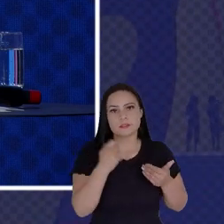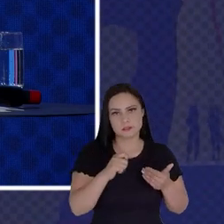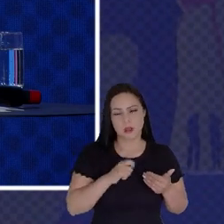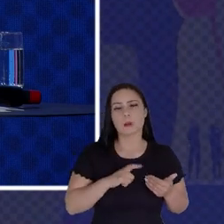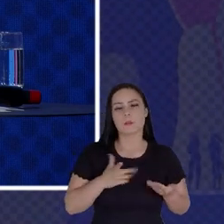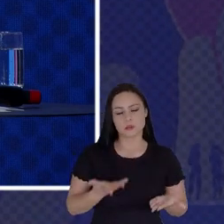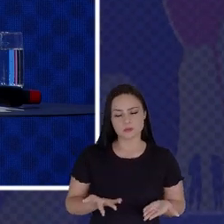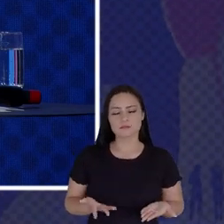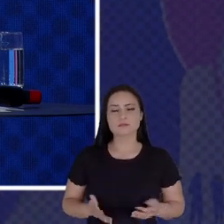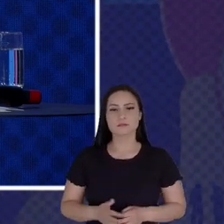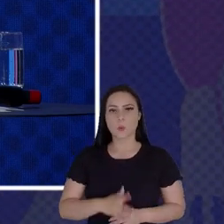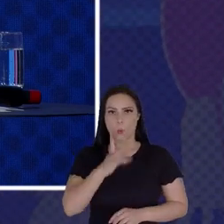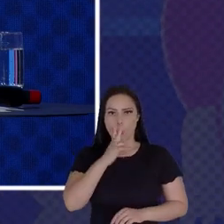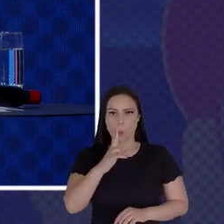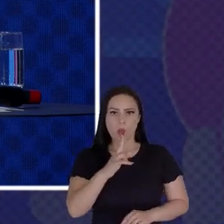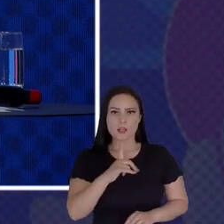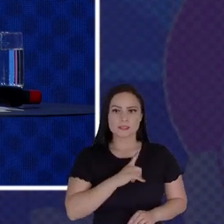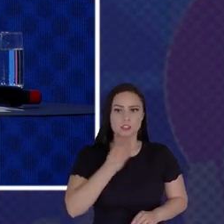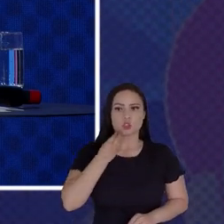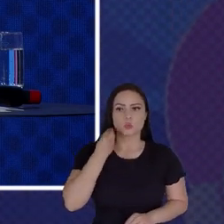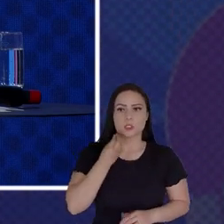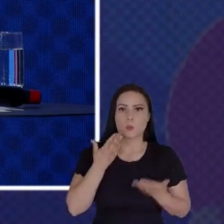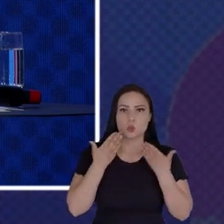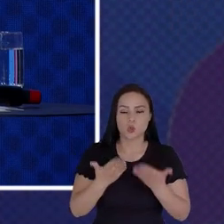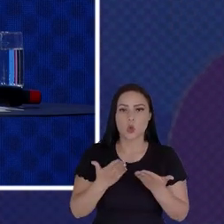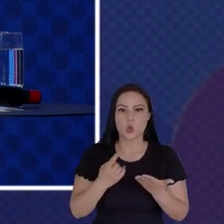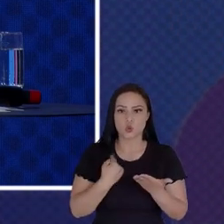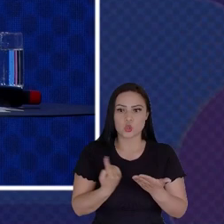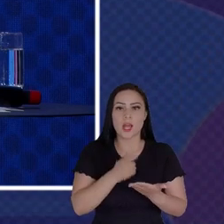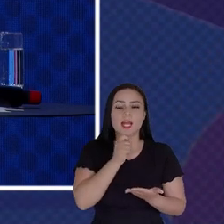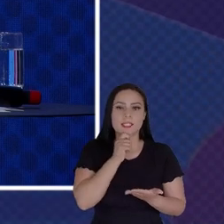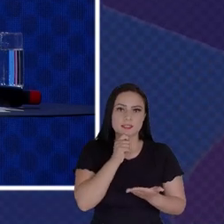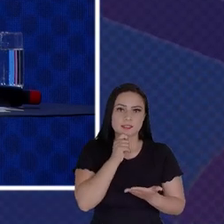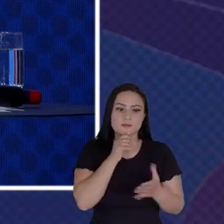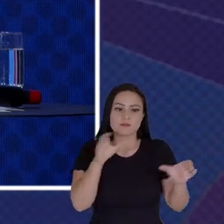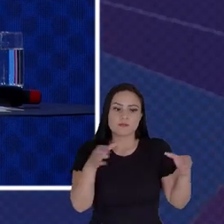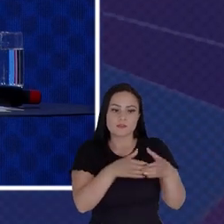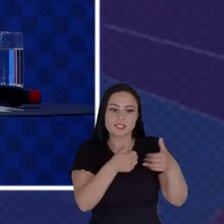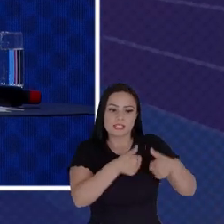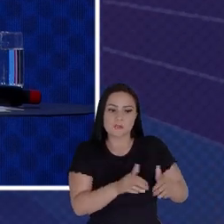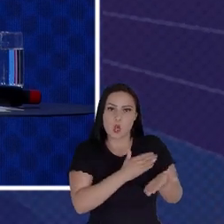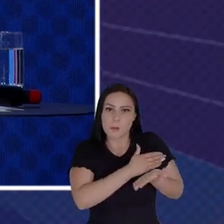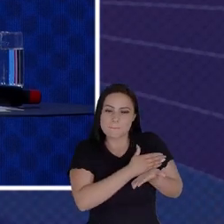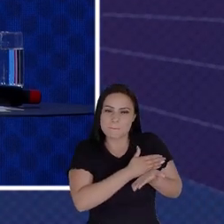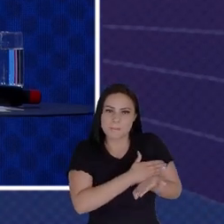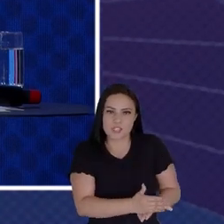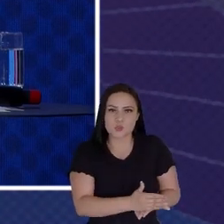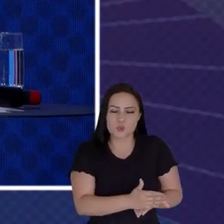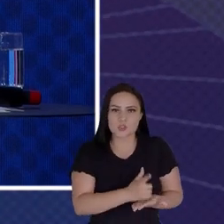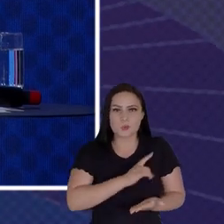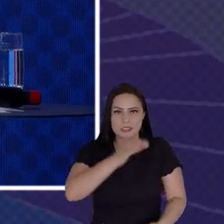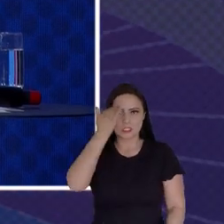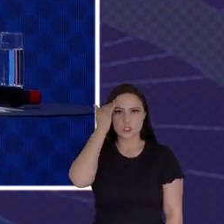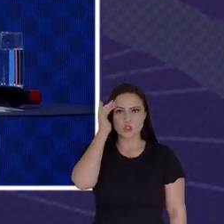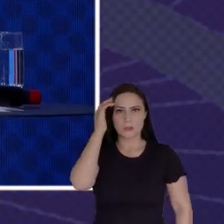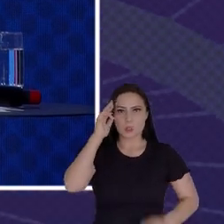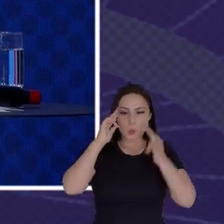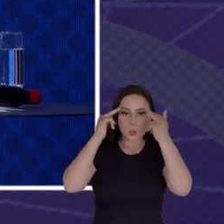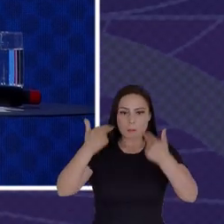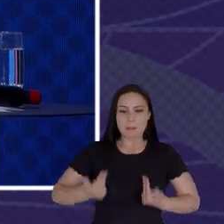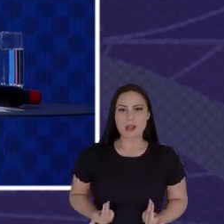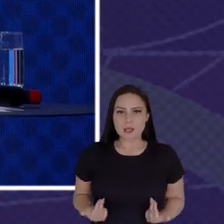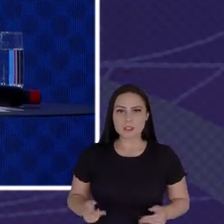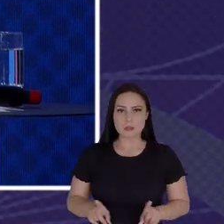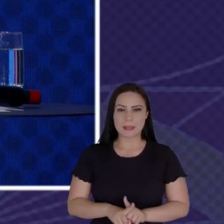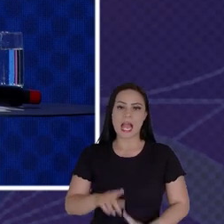I Think What This Experiment Shows Is That We Are Still At The Very Beginning Of Human Understanding And There Is Still A